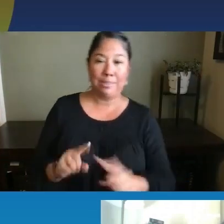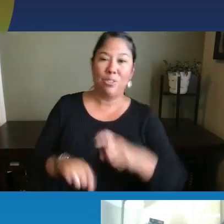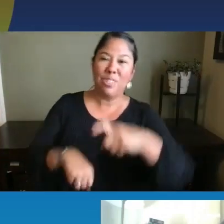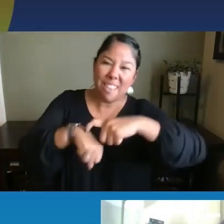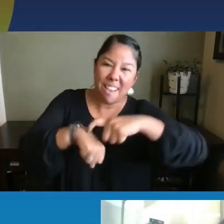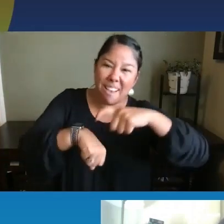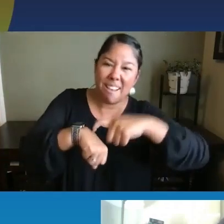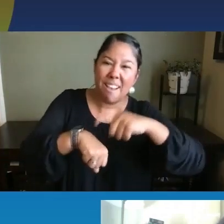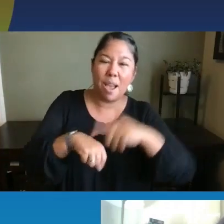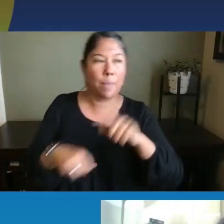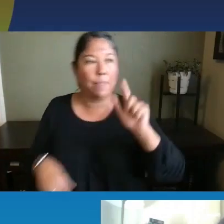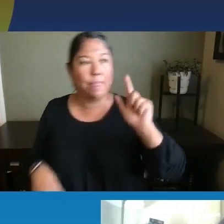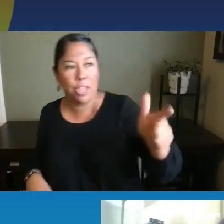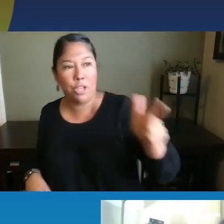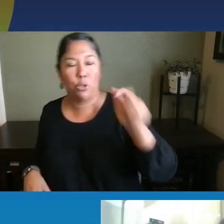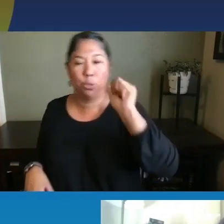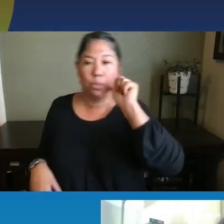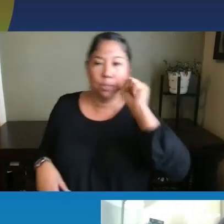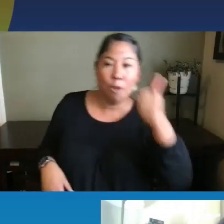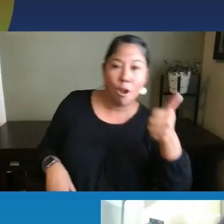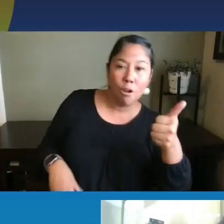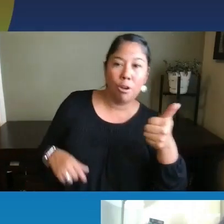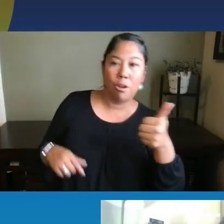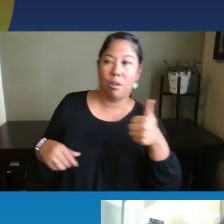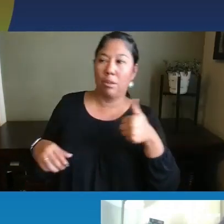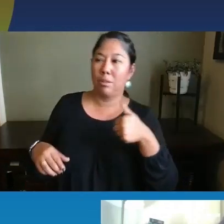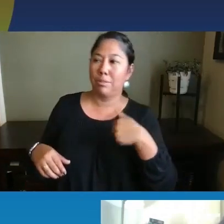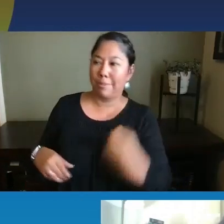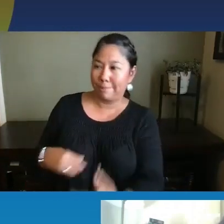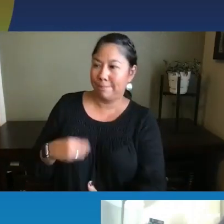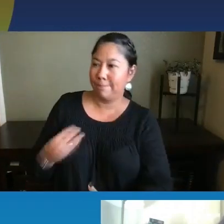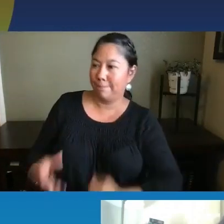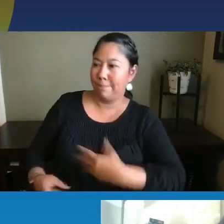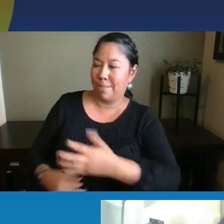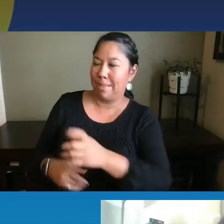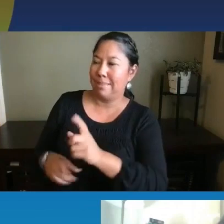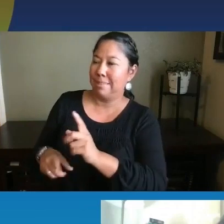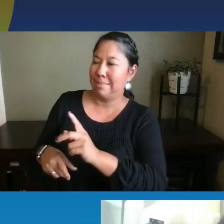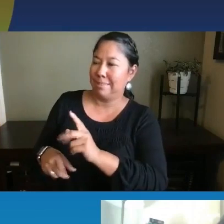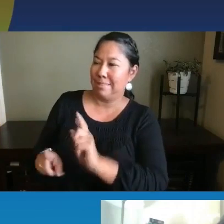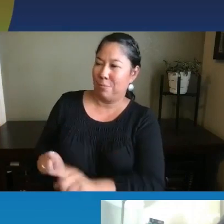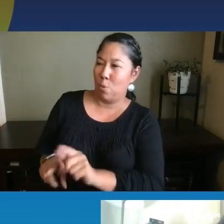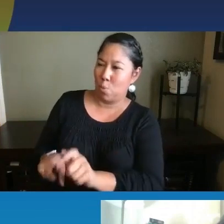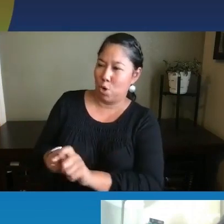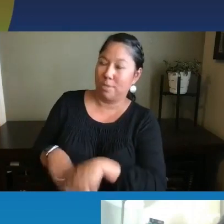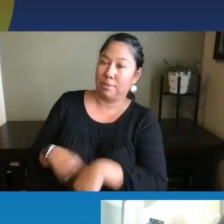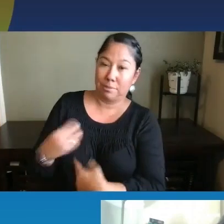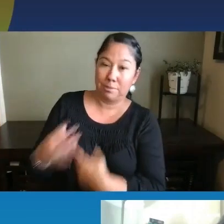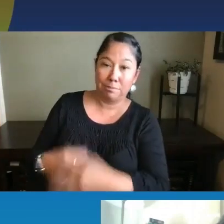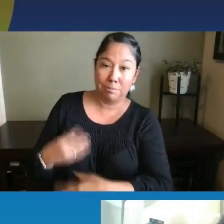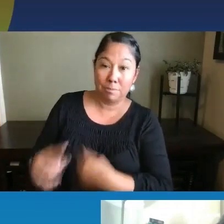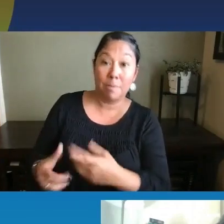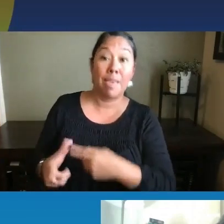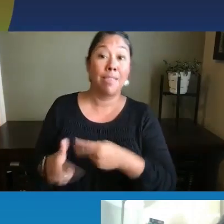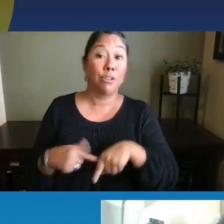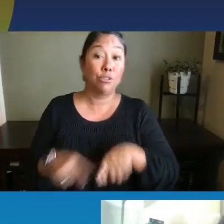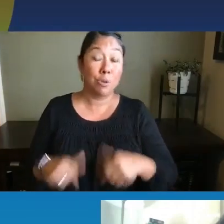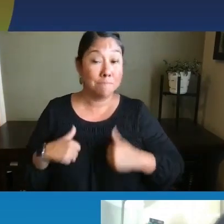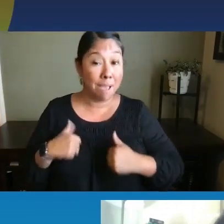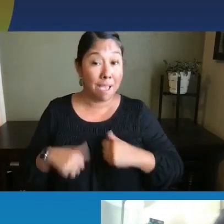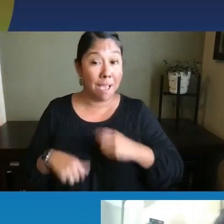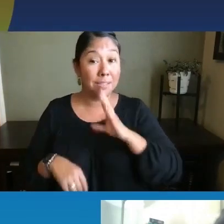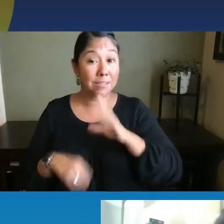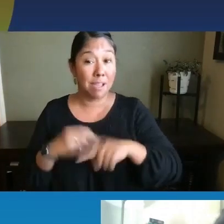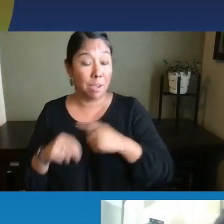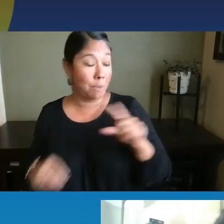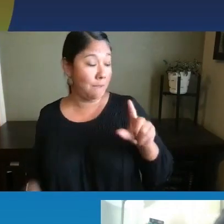words and later and tomorrow. And, you know, you sort of talking about those types of things and during the bath talk about volume and